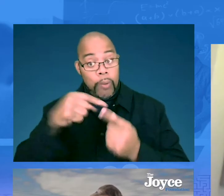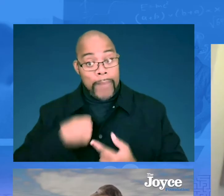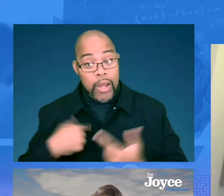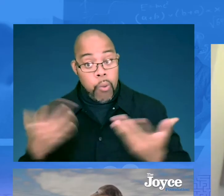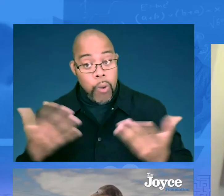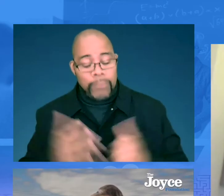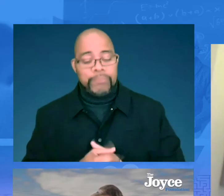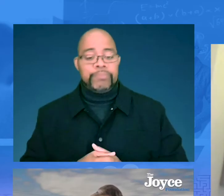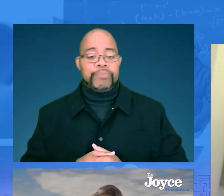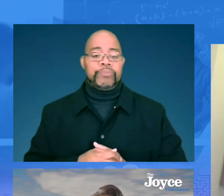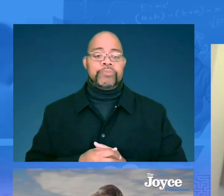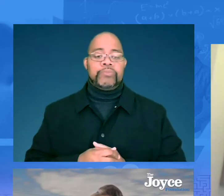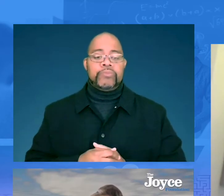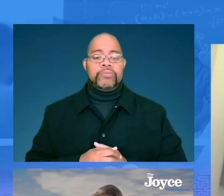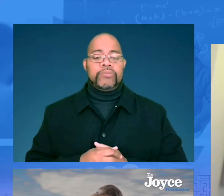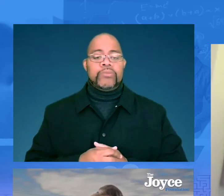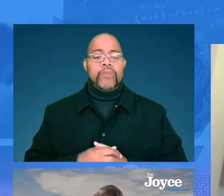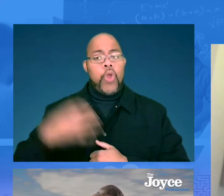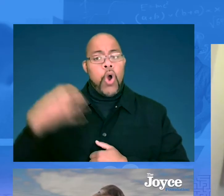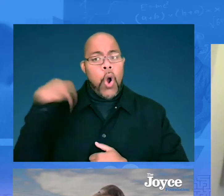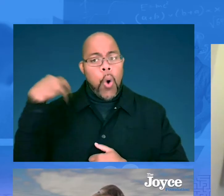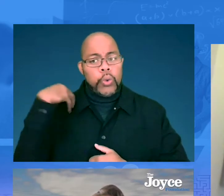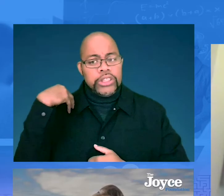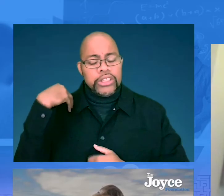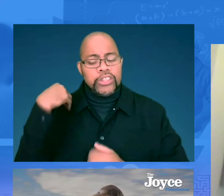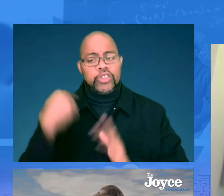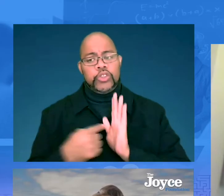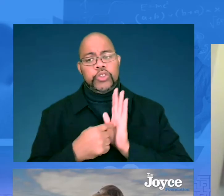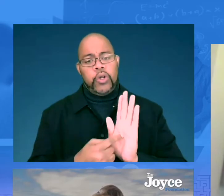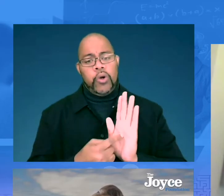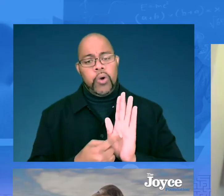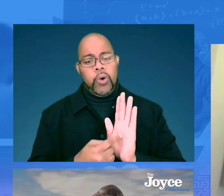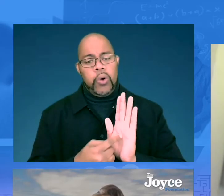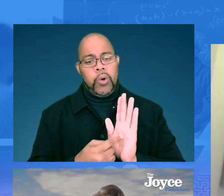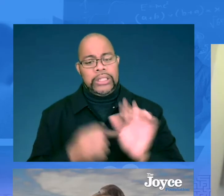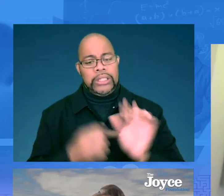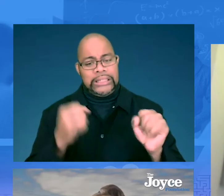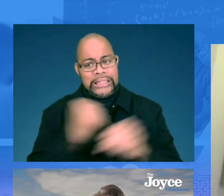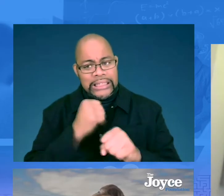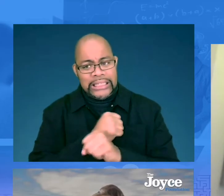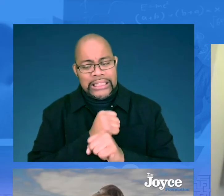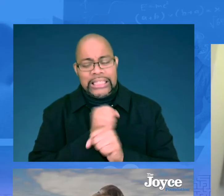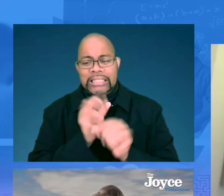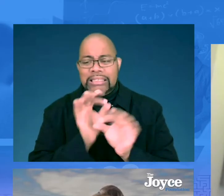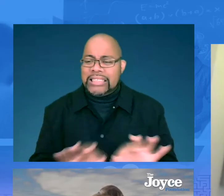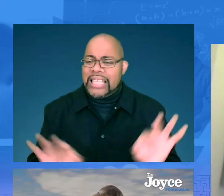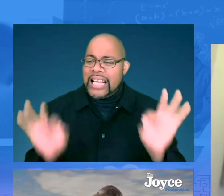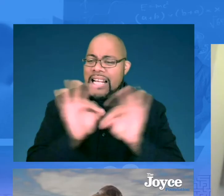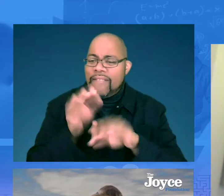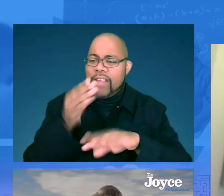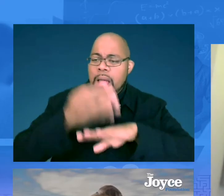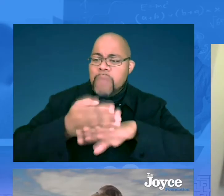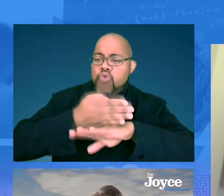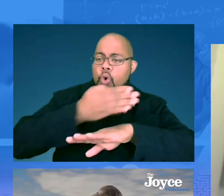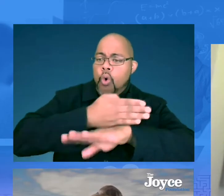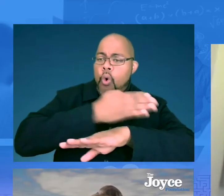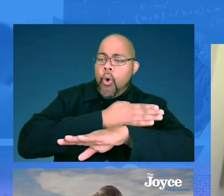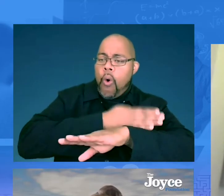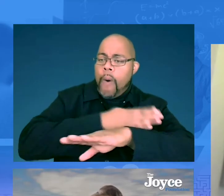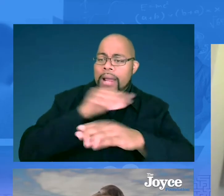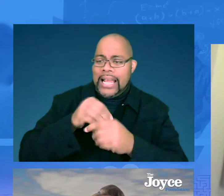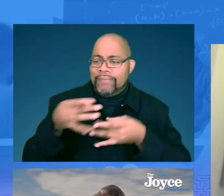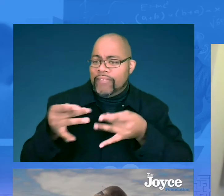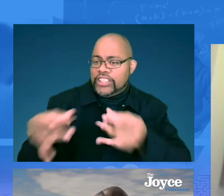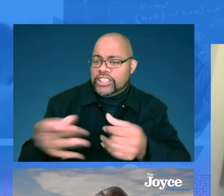which was really interesting to me. So the coaches showed statistically significant